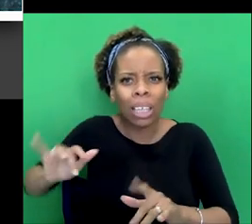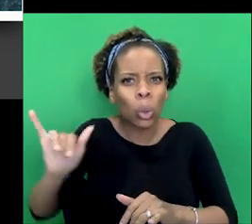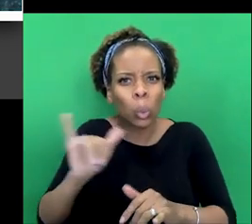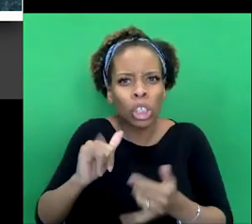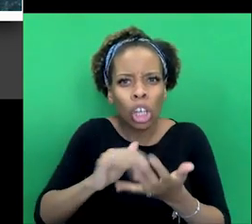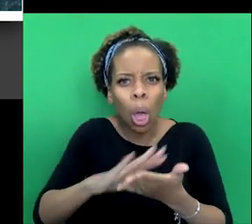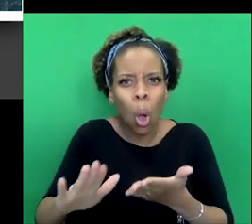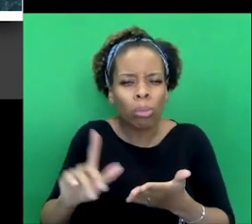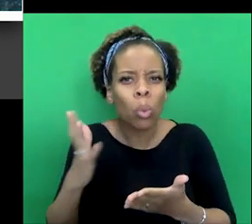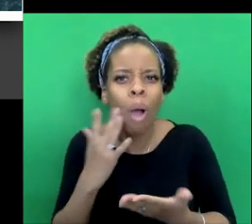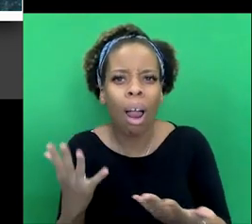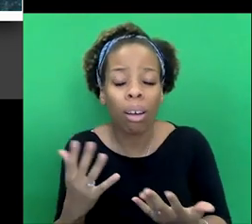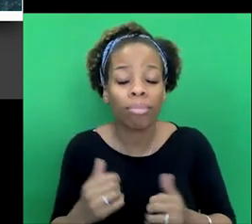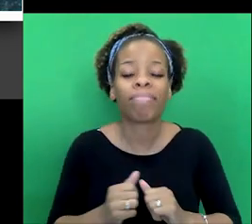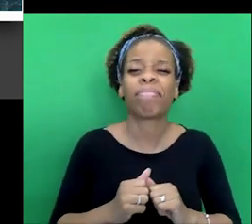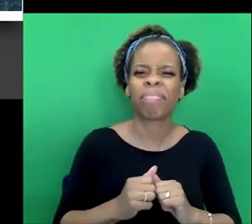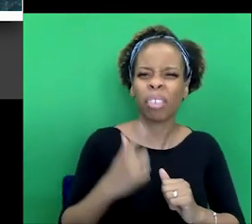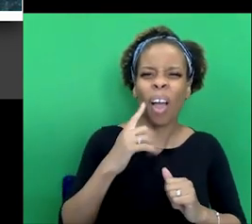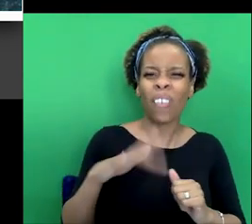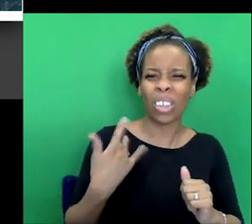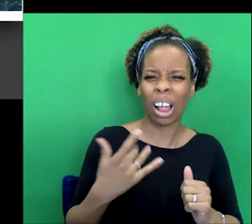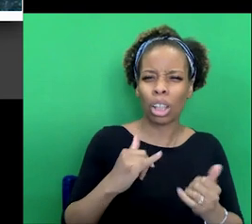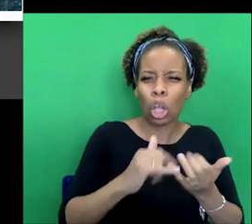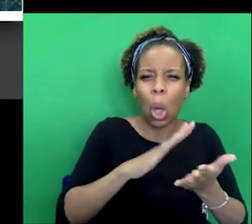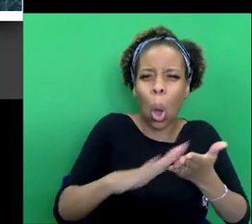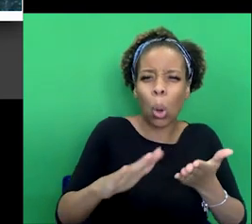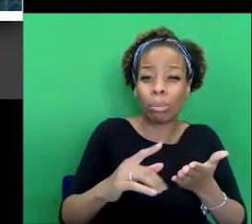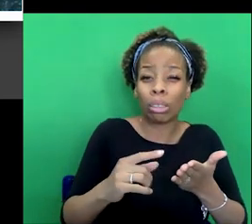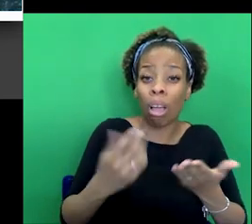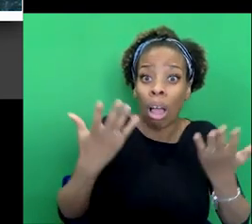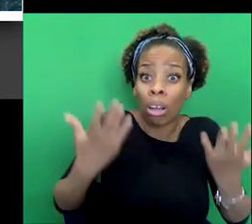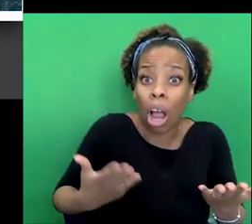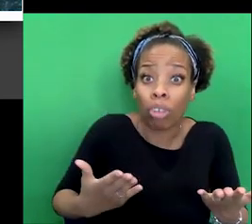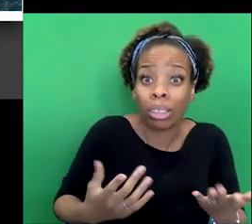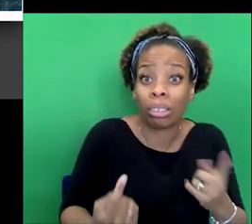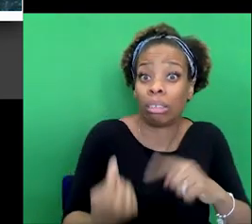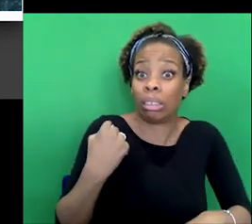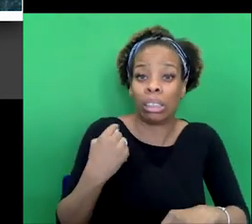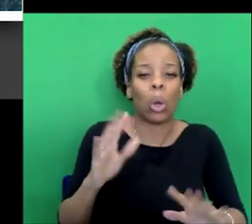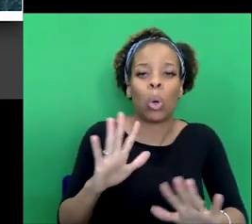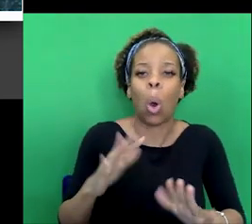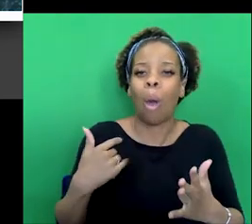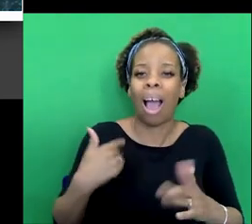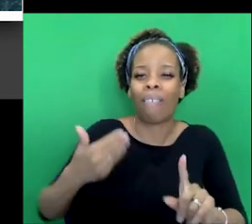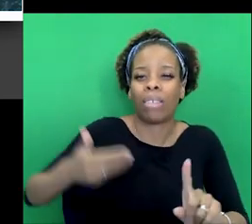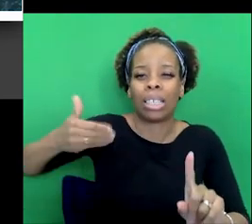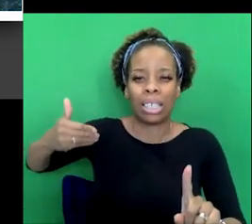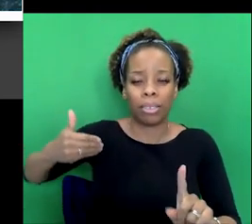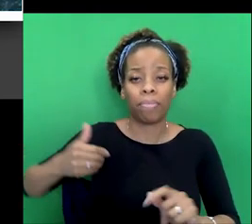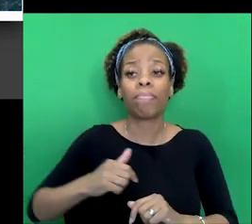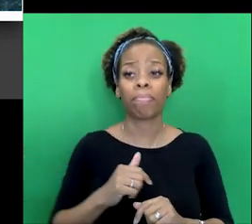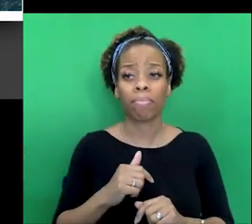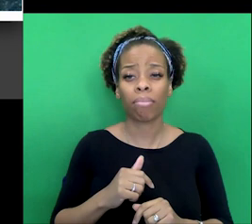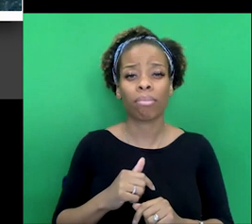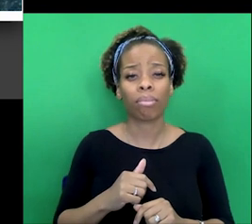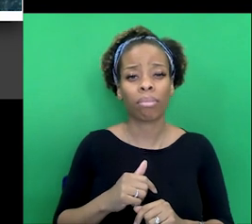it's recent past because by 1903, we have the first, not the Resurrection, but the last famous book. mean, his most